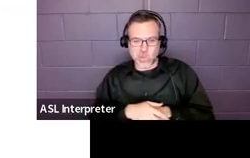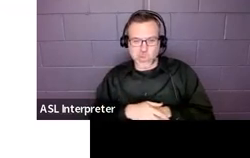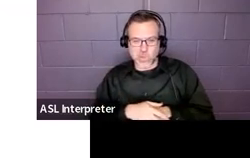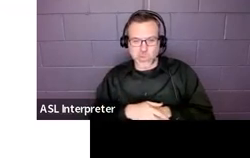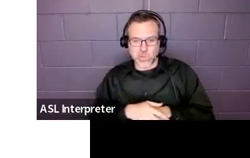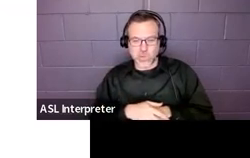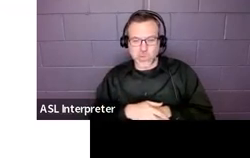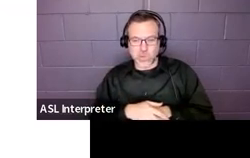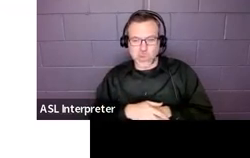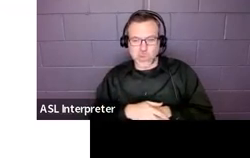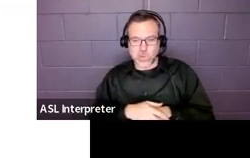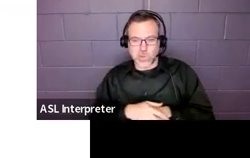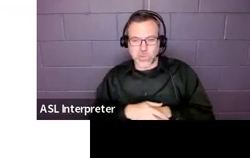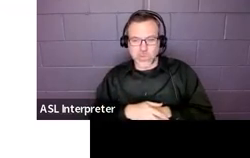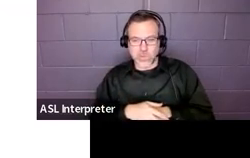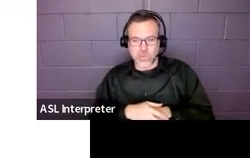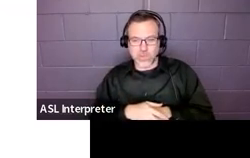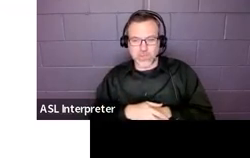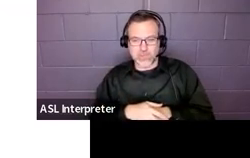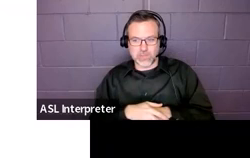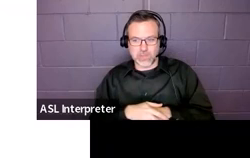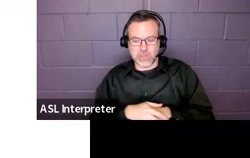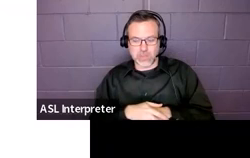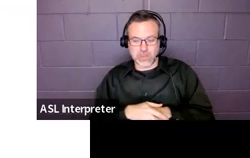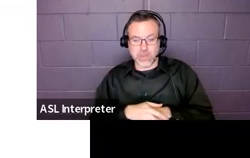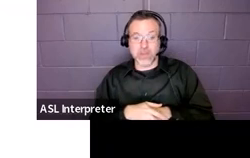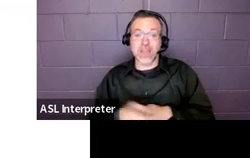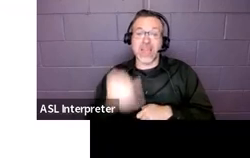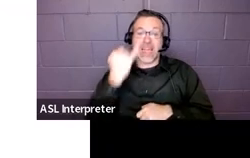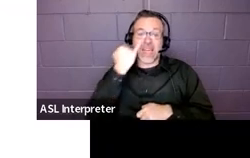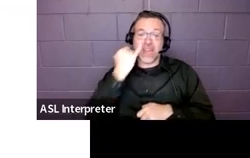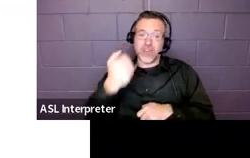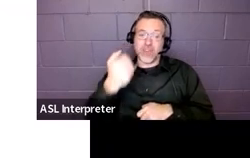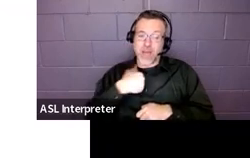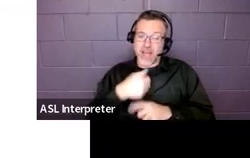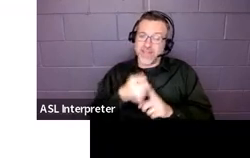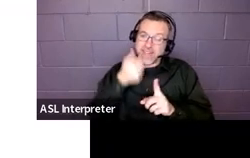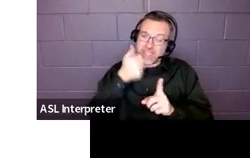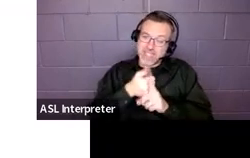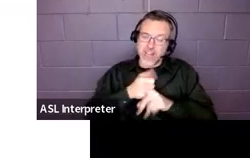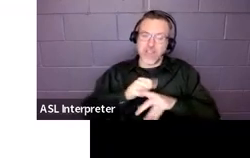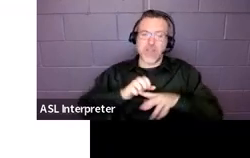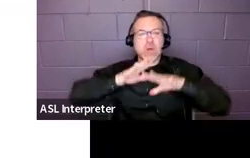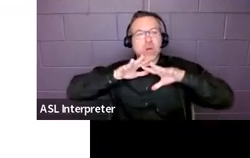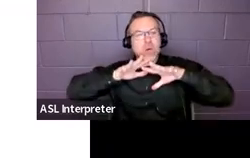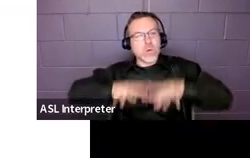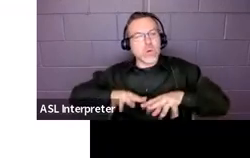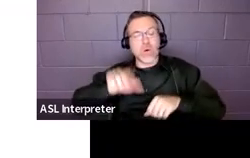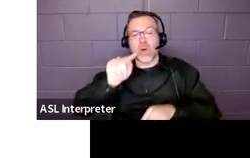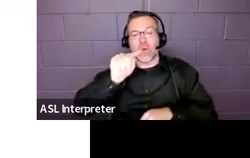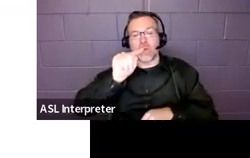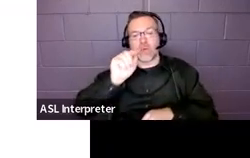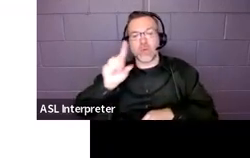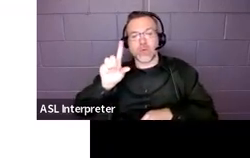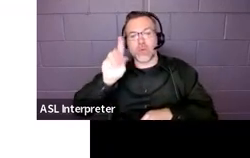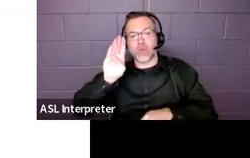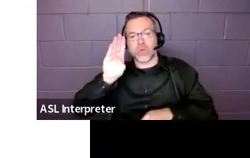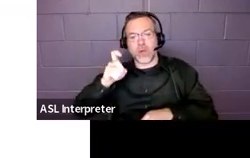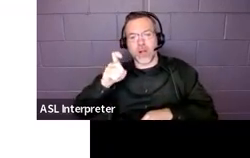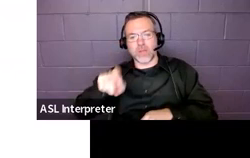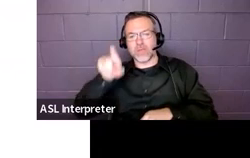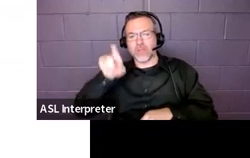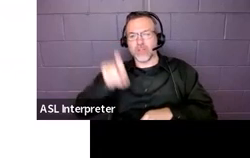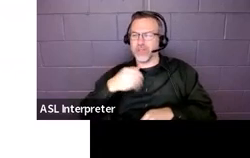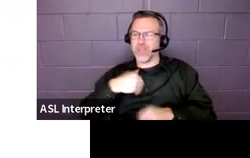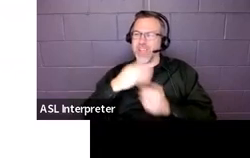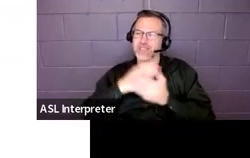The other one is that I really feel like if you're going to have a self-regulation toolbox, that there should be some details here about what is